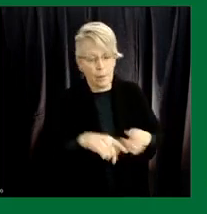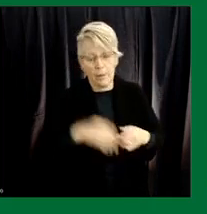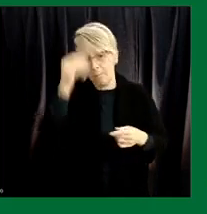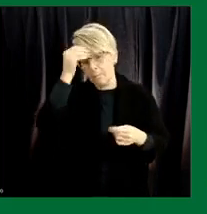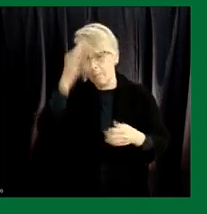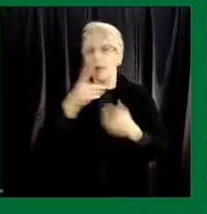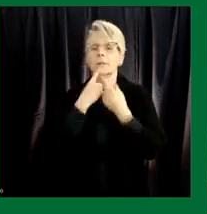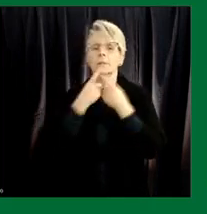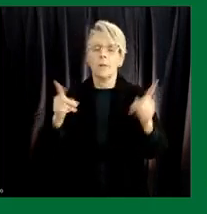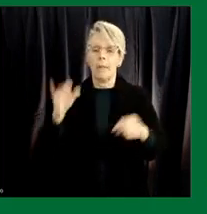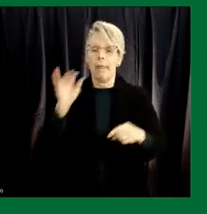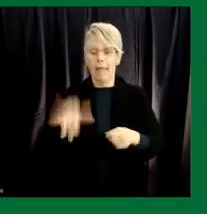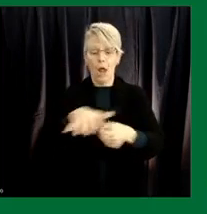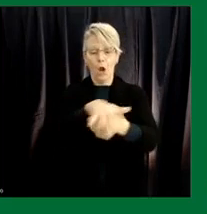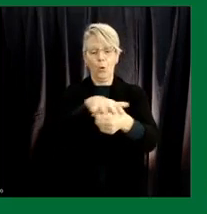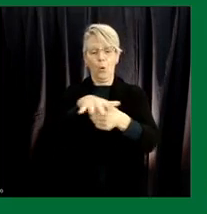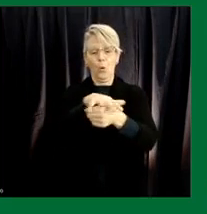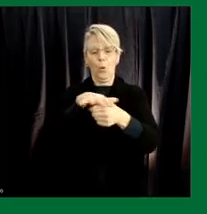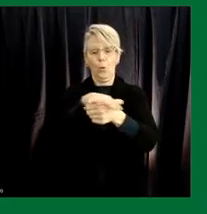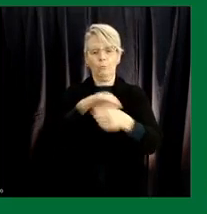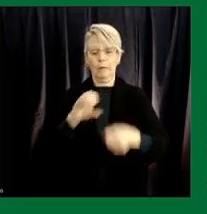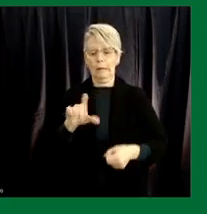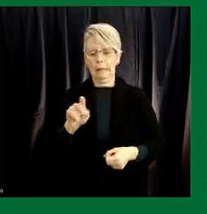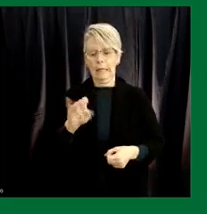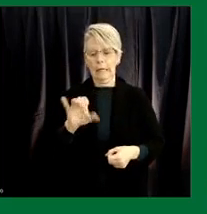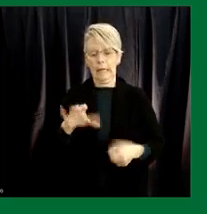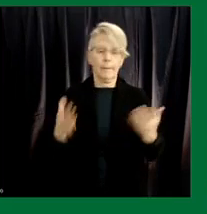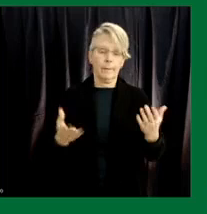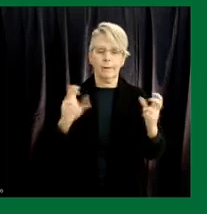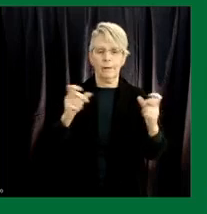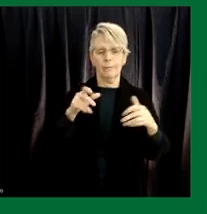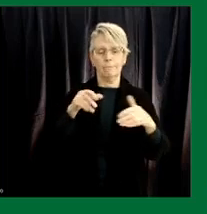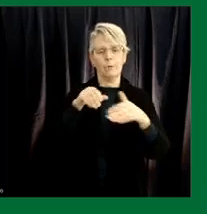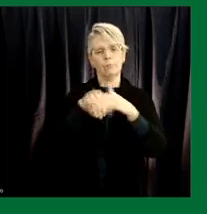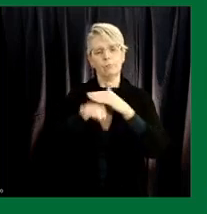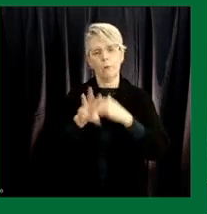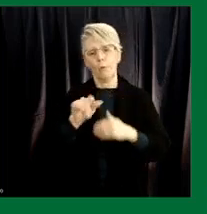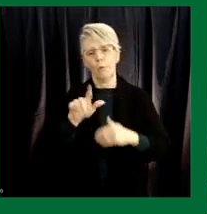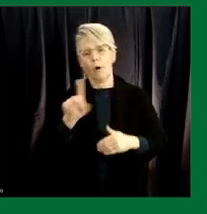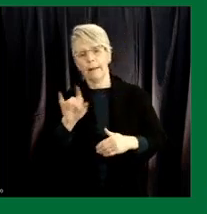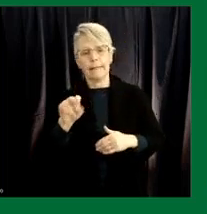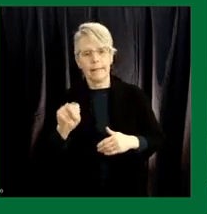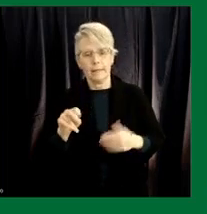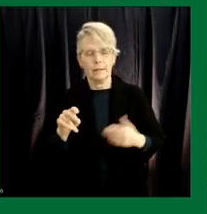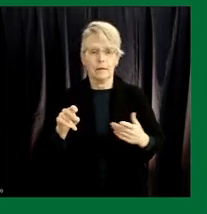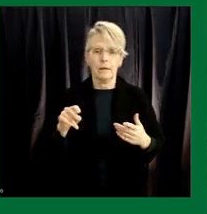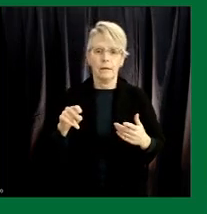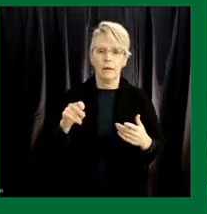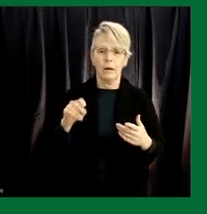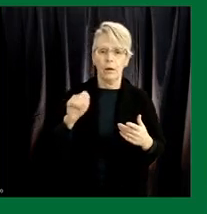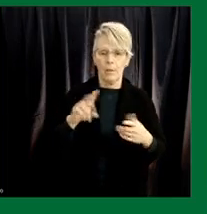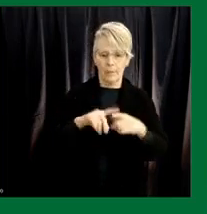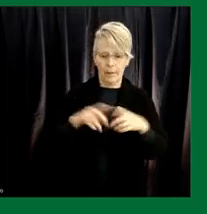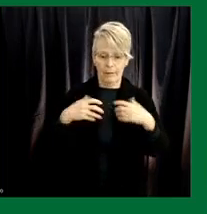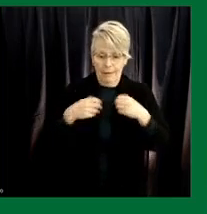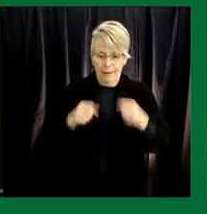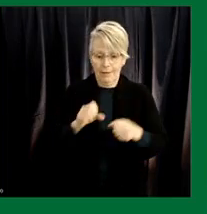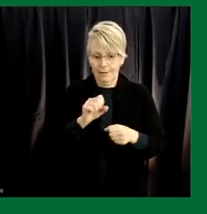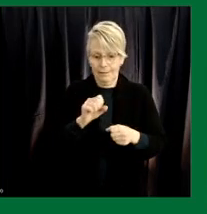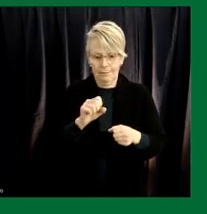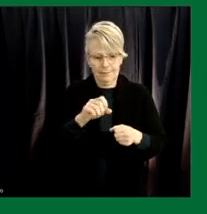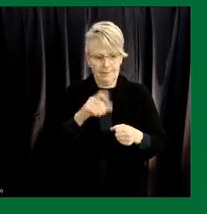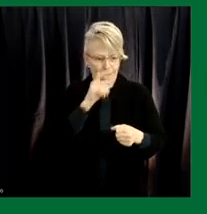is a clinic that you know there could be a walk-in clinic but obviously uh you know healthcare staff do have ways of contacting